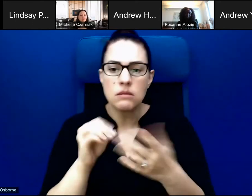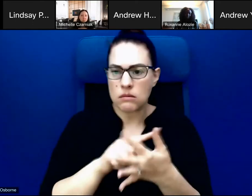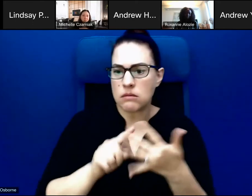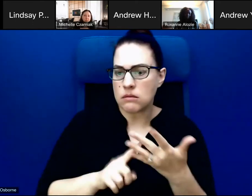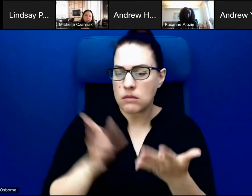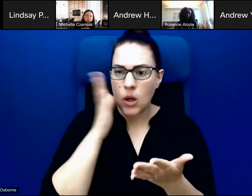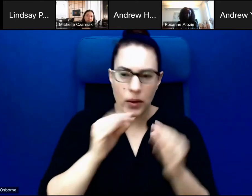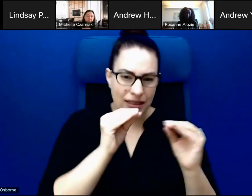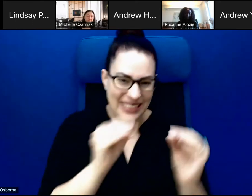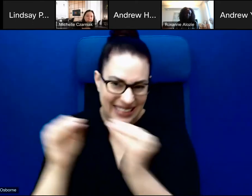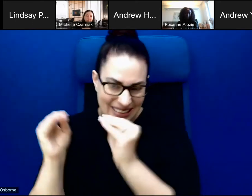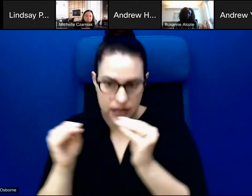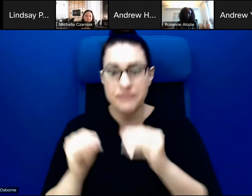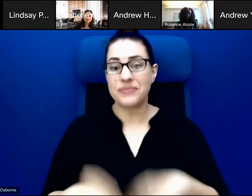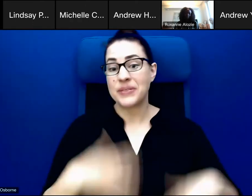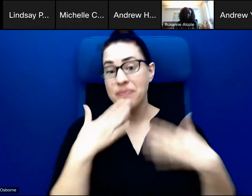and thanks again.